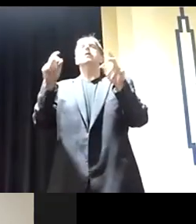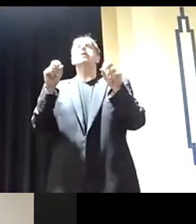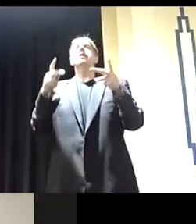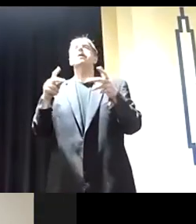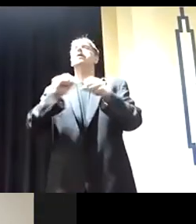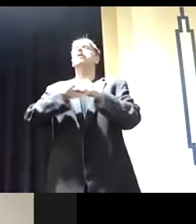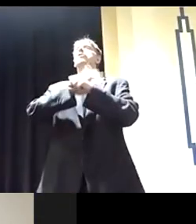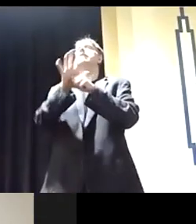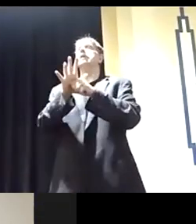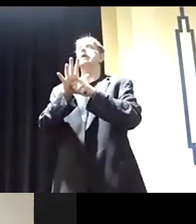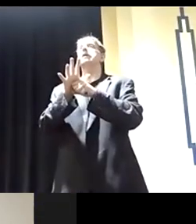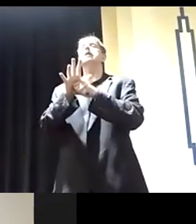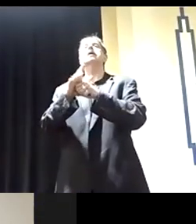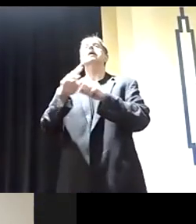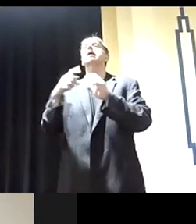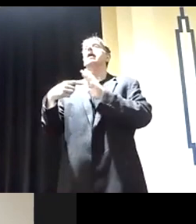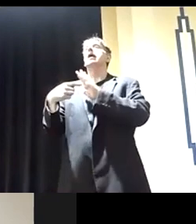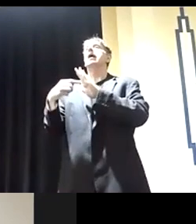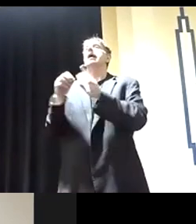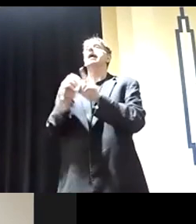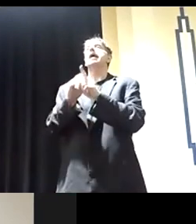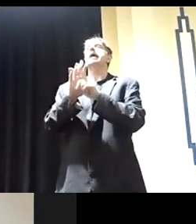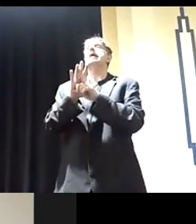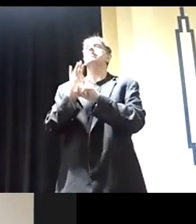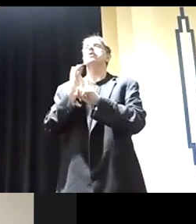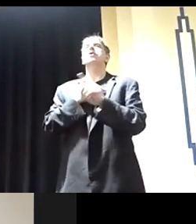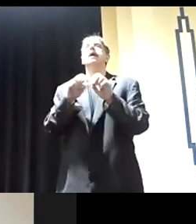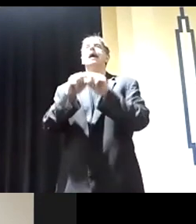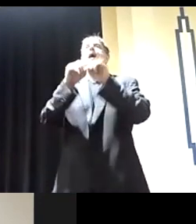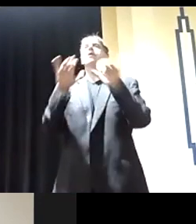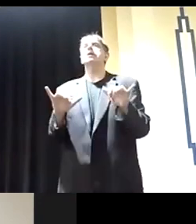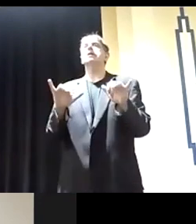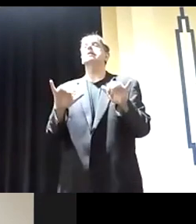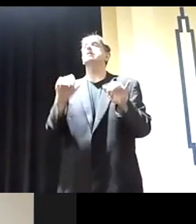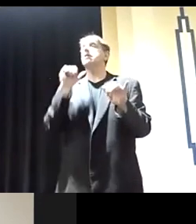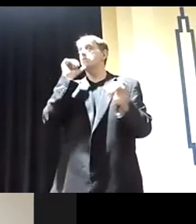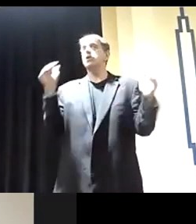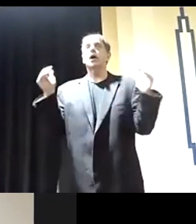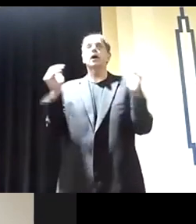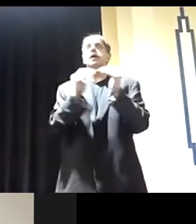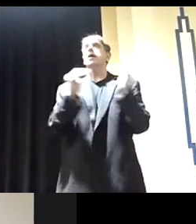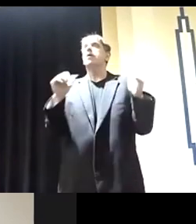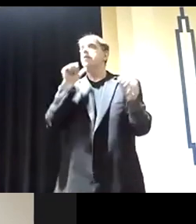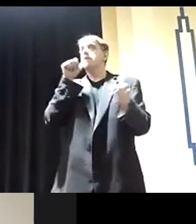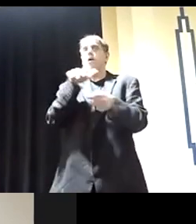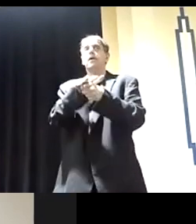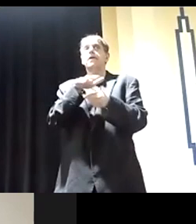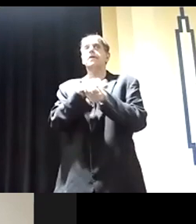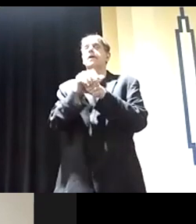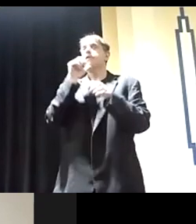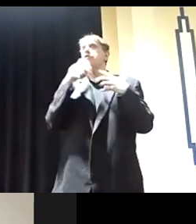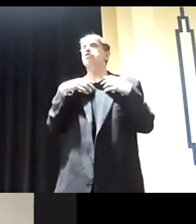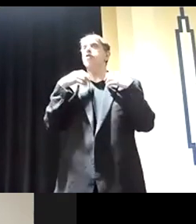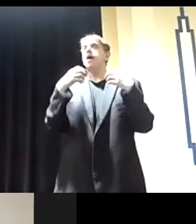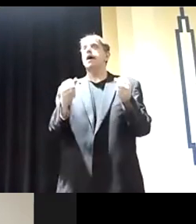COVID-19 exposed our current system for being inequitable, inefficient, unhealthy, and